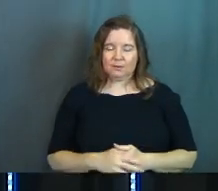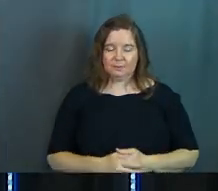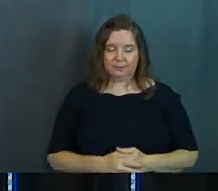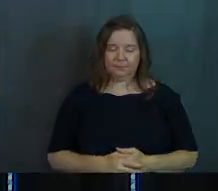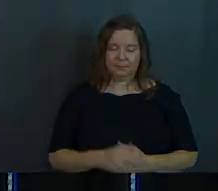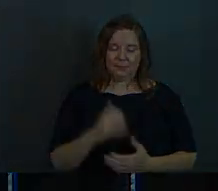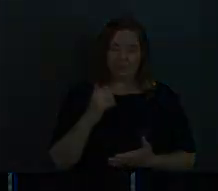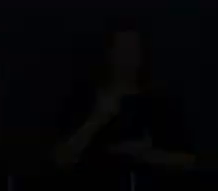Amen.